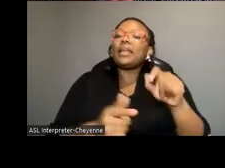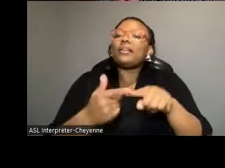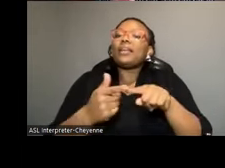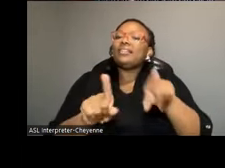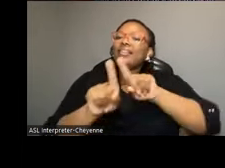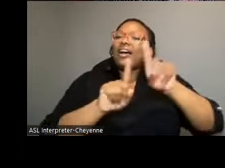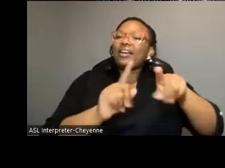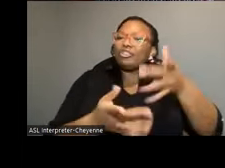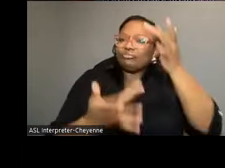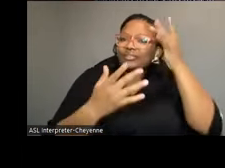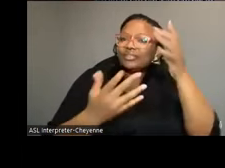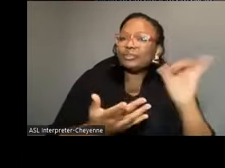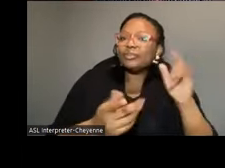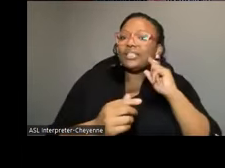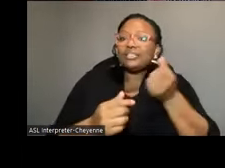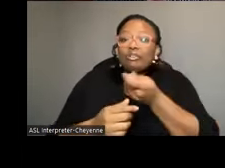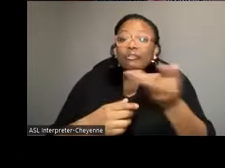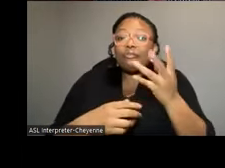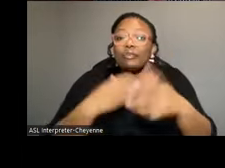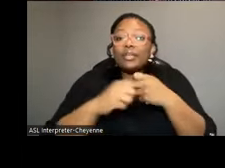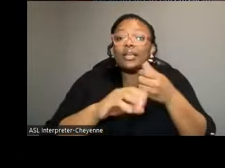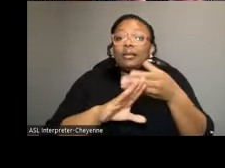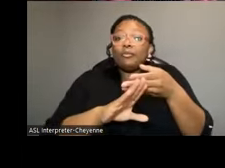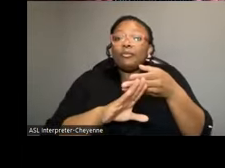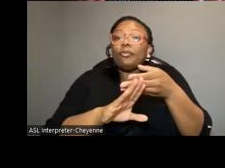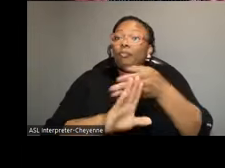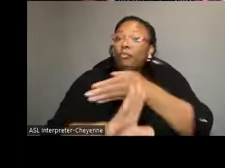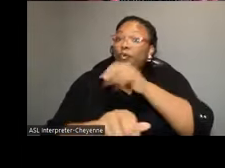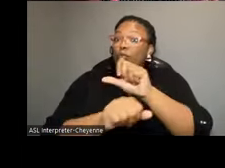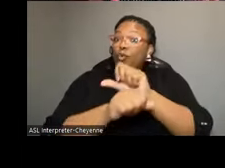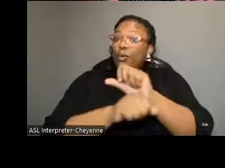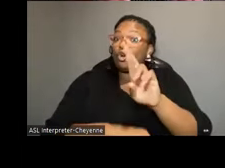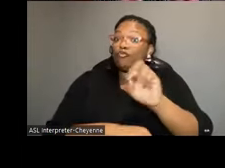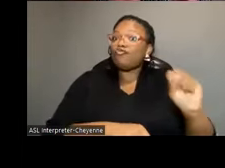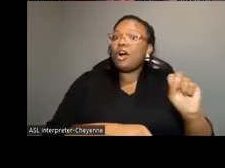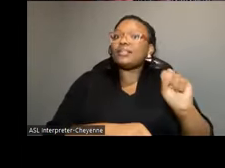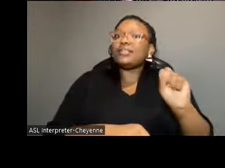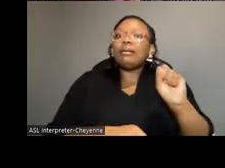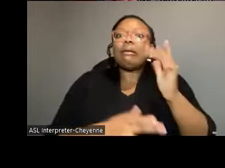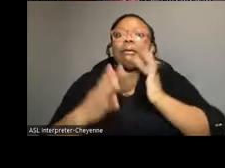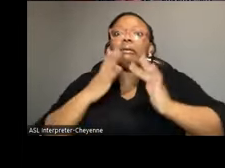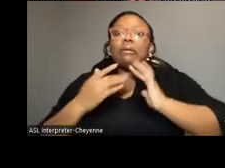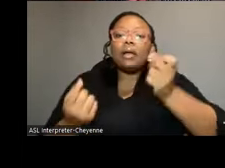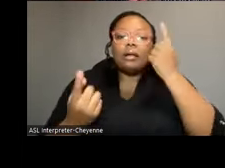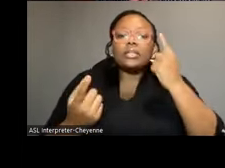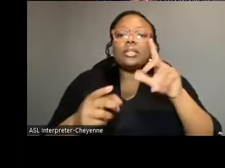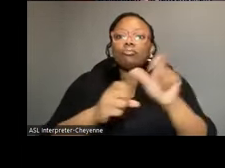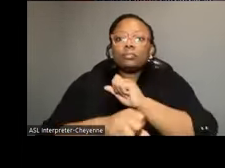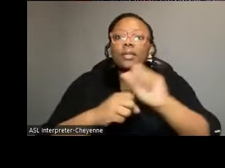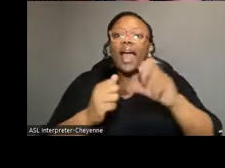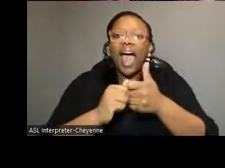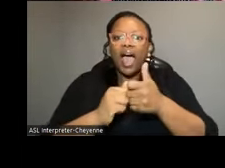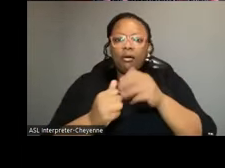This is literally a few decades before the word work of Ross. So there was very little understanding of the true mechanism of transmission.